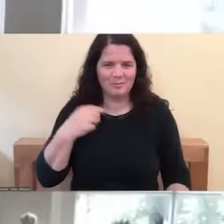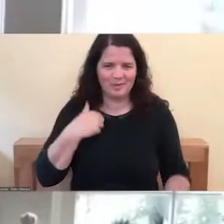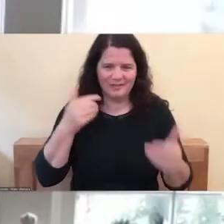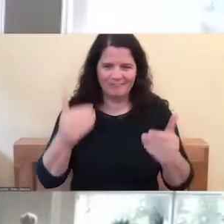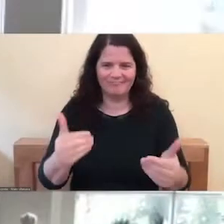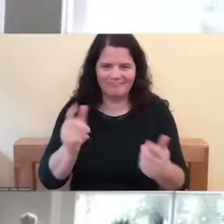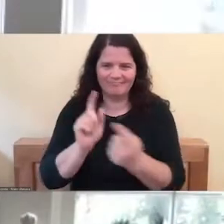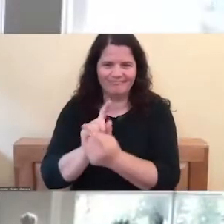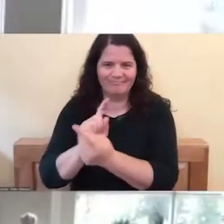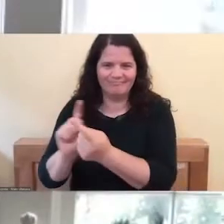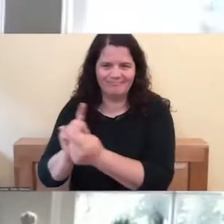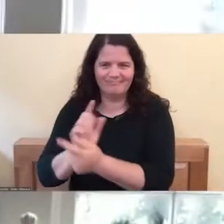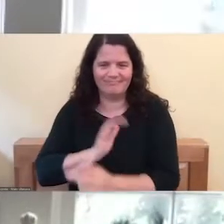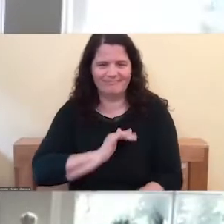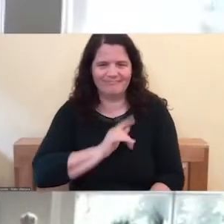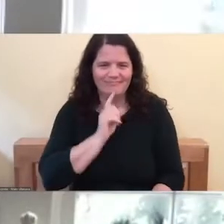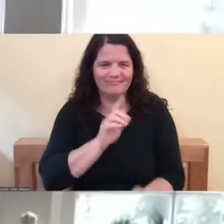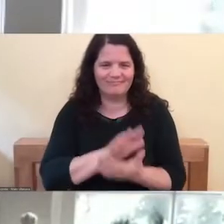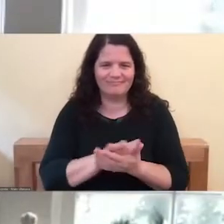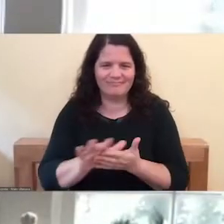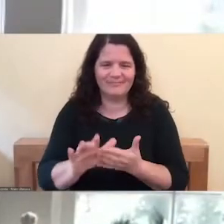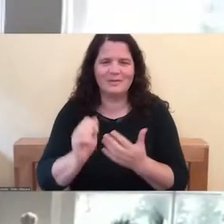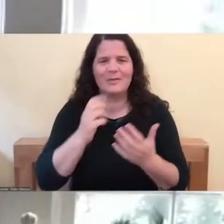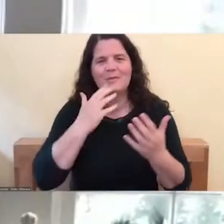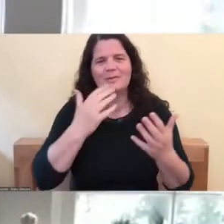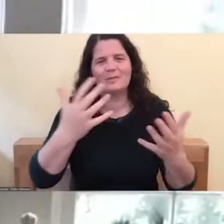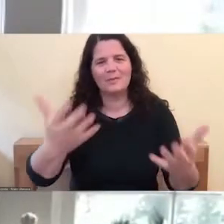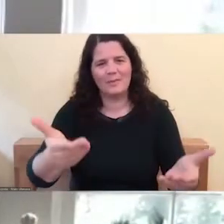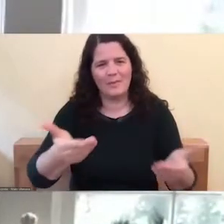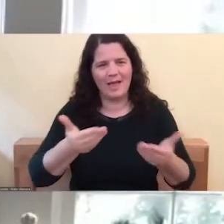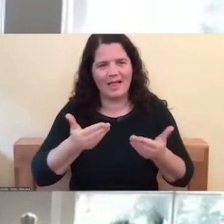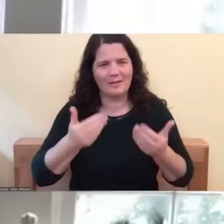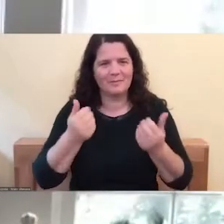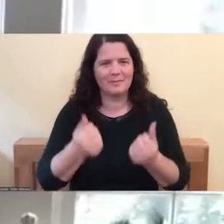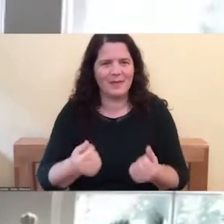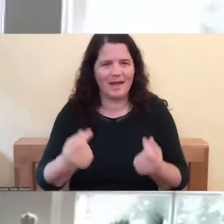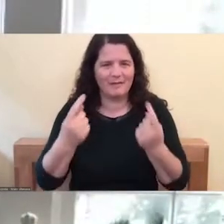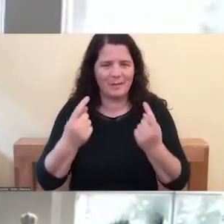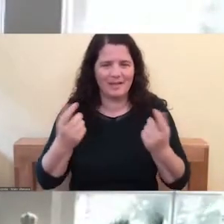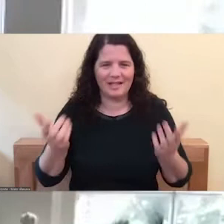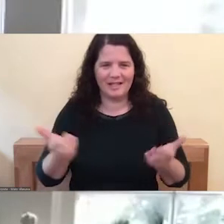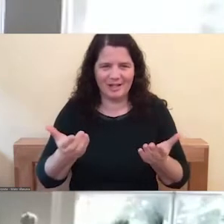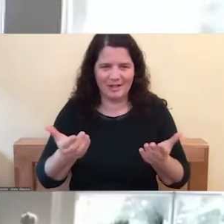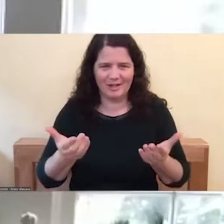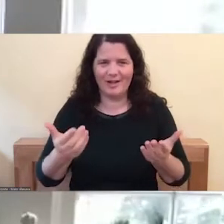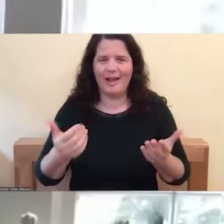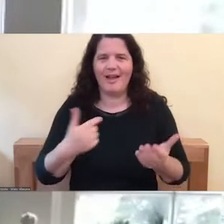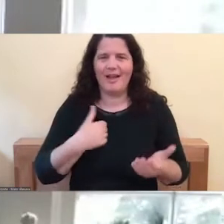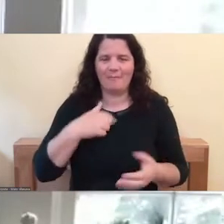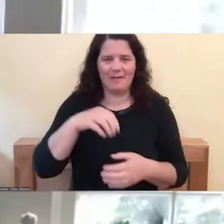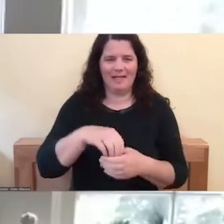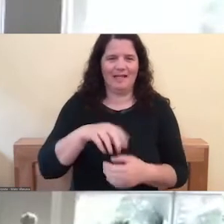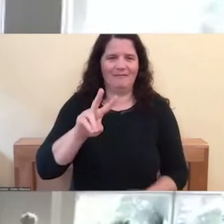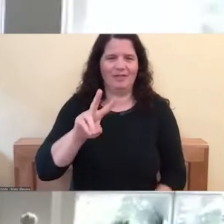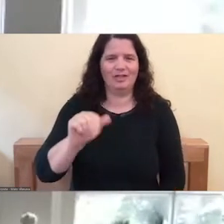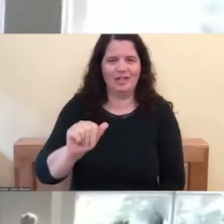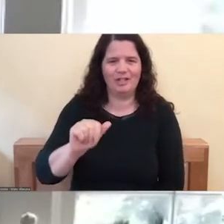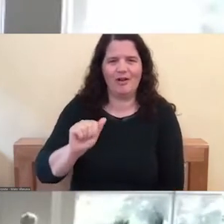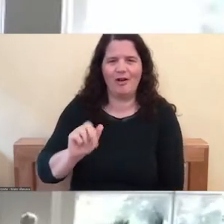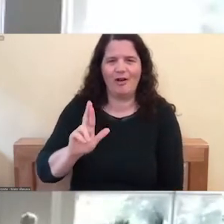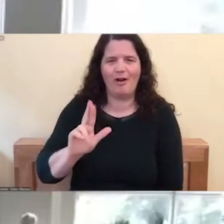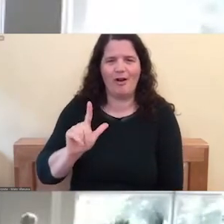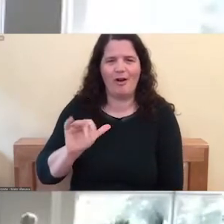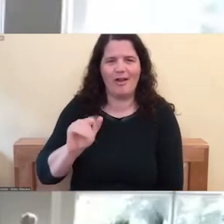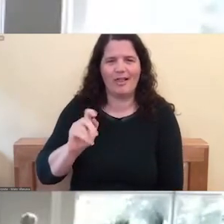I'd like to welcome everyone here, here it's morning in Arlington, Virginia, just outside of Washington,